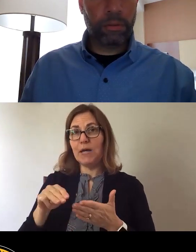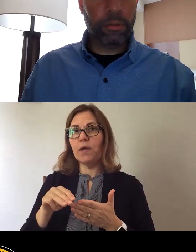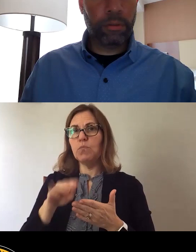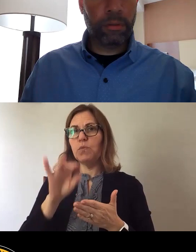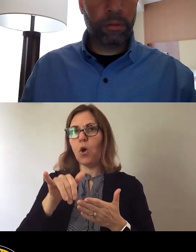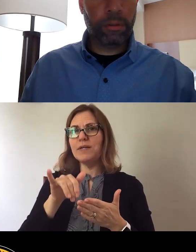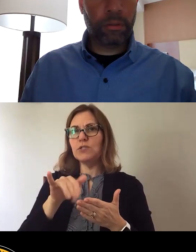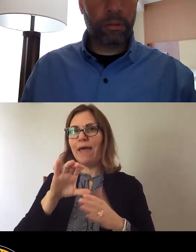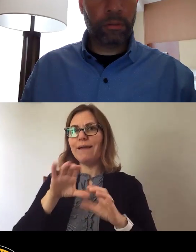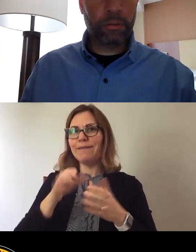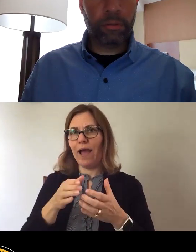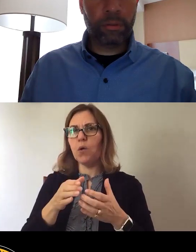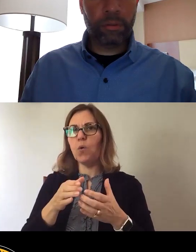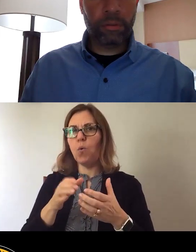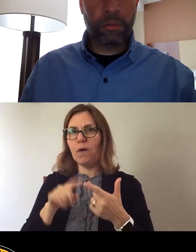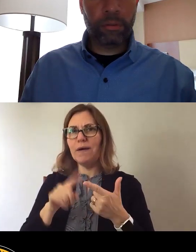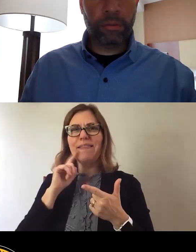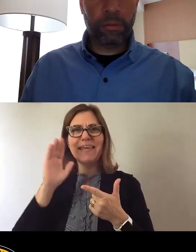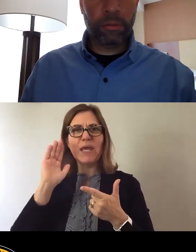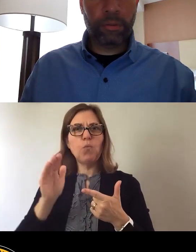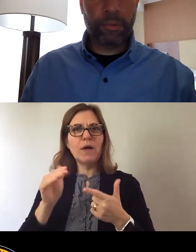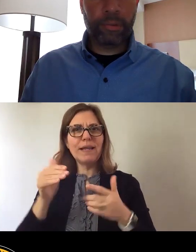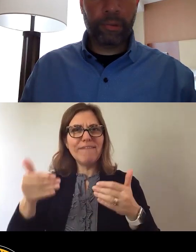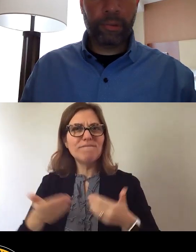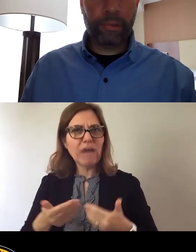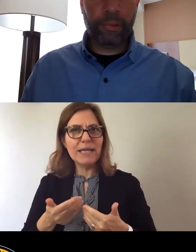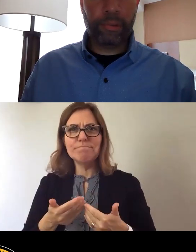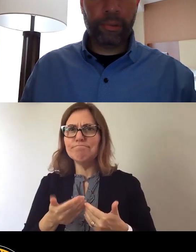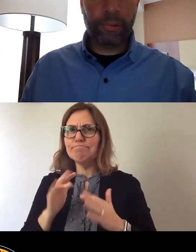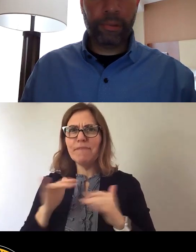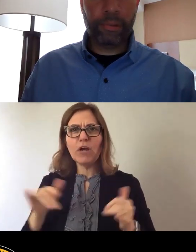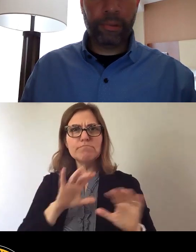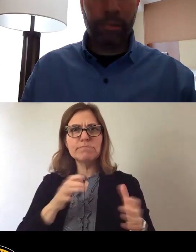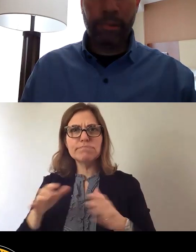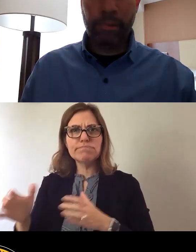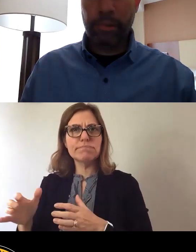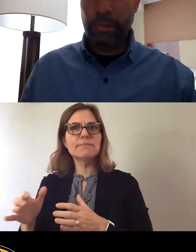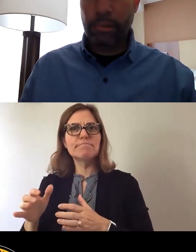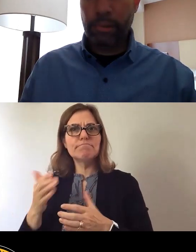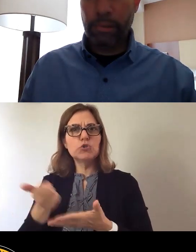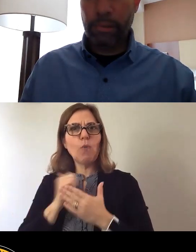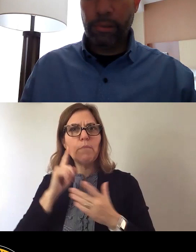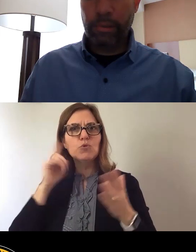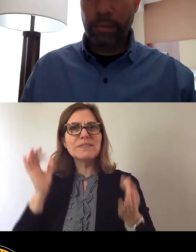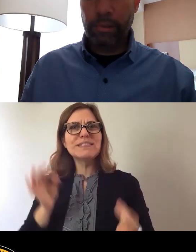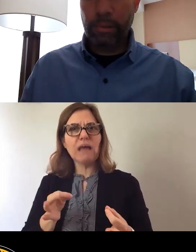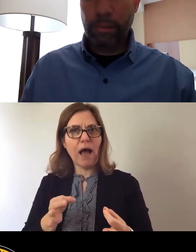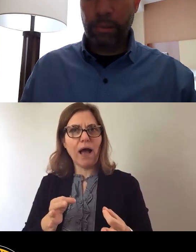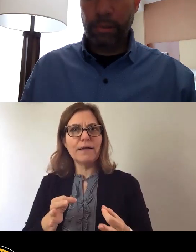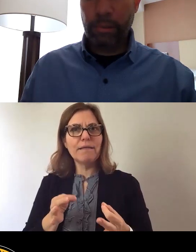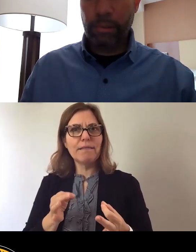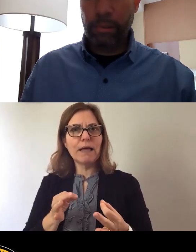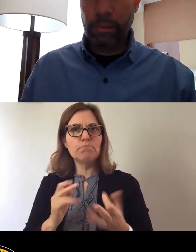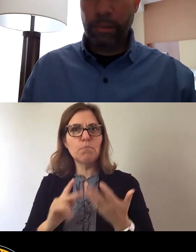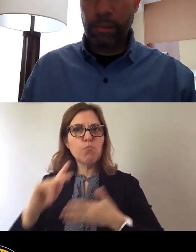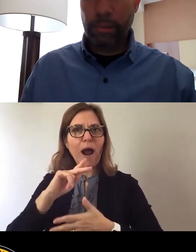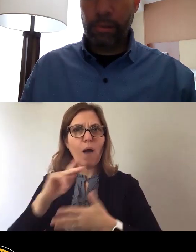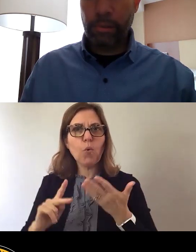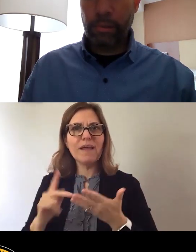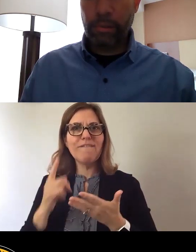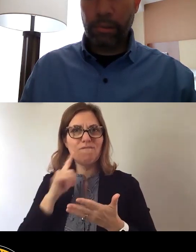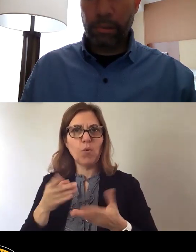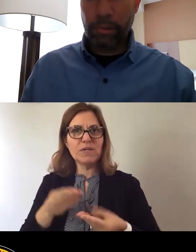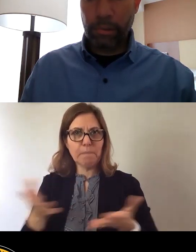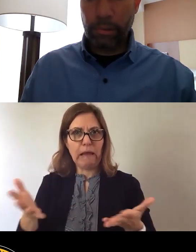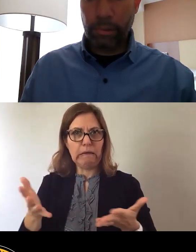invite a lot of organizations to the table to help decide what are the priorities for spending those funds.